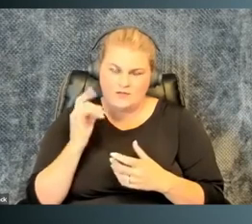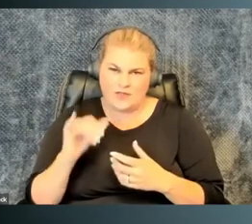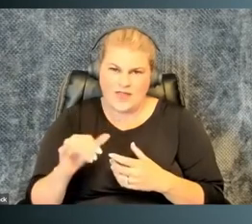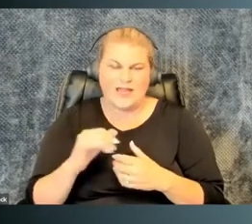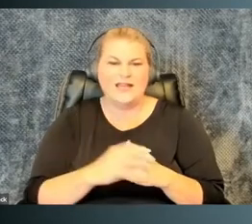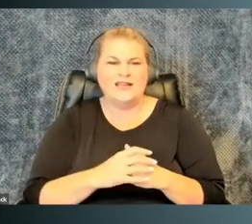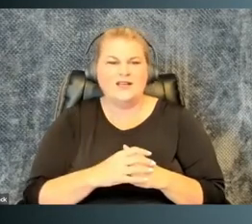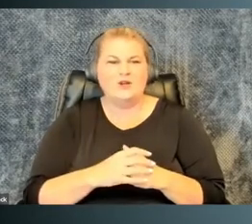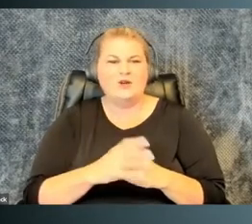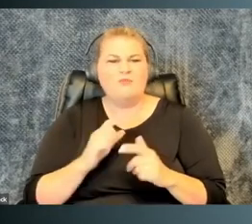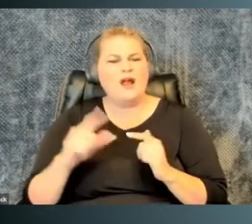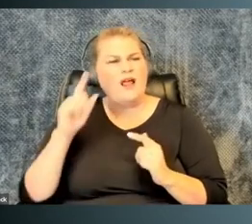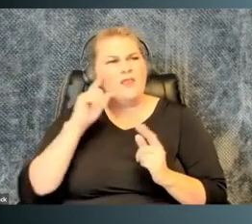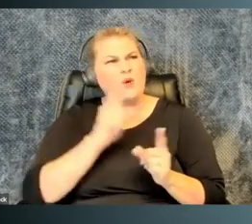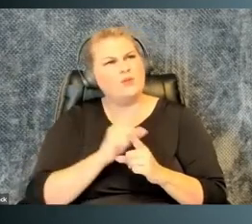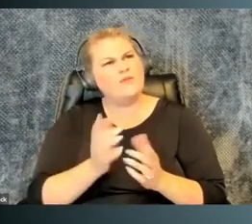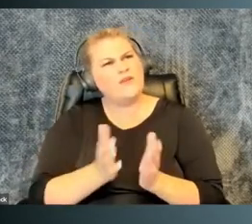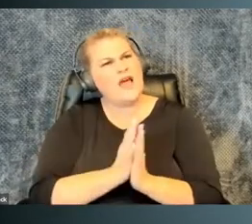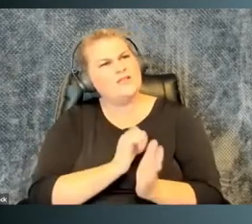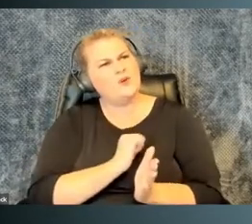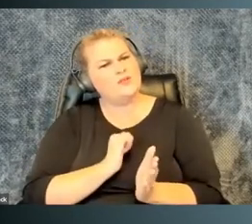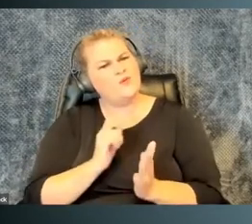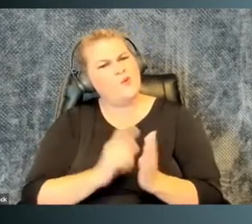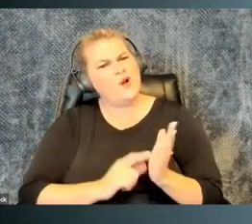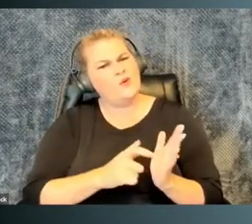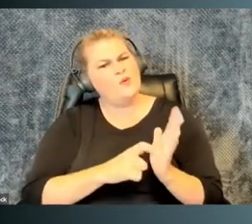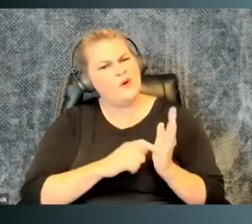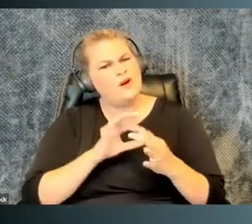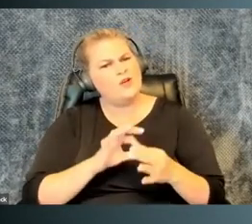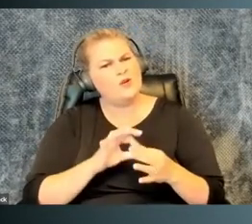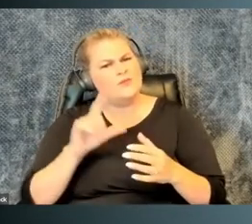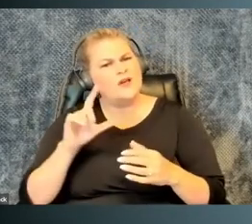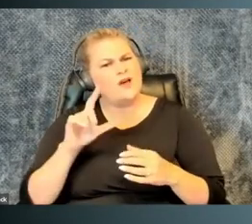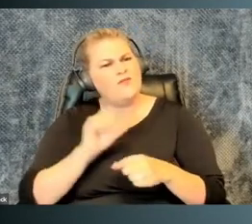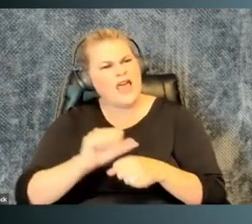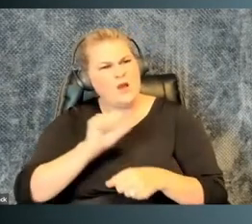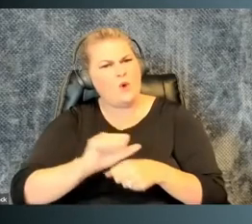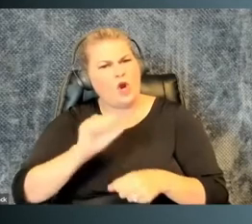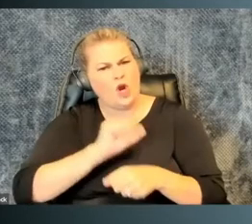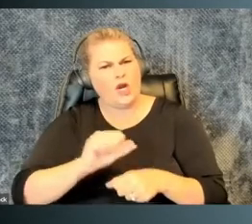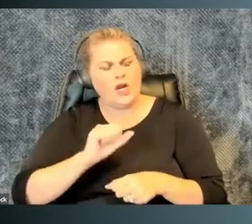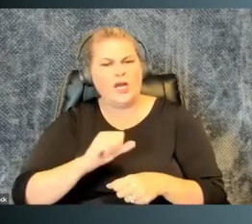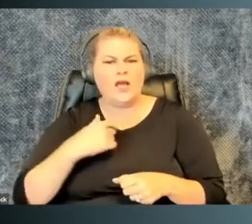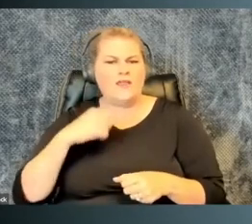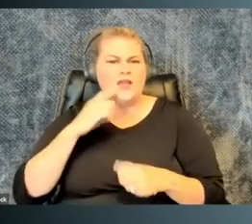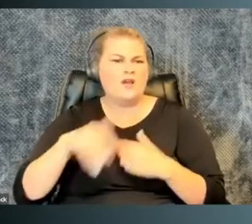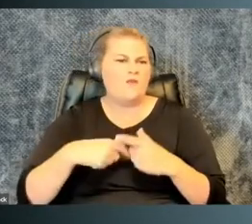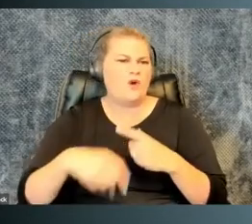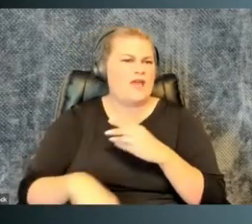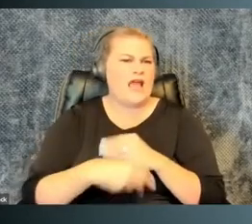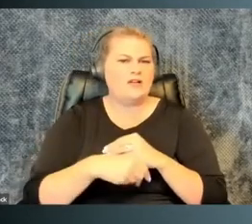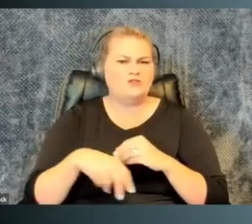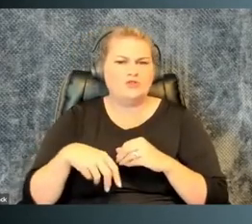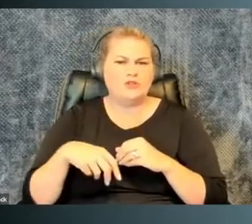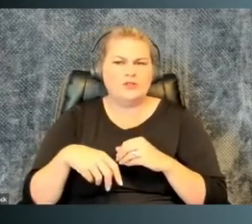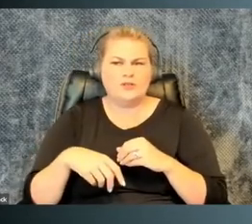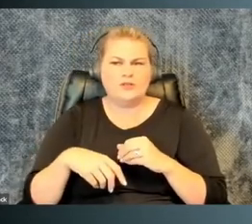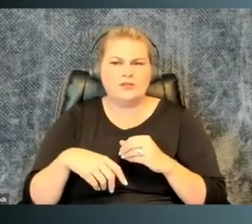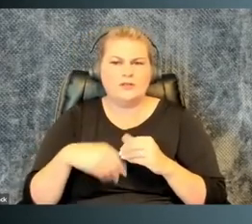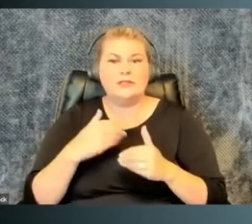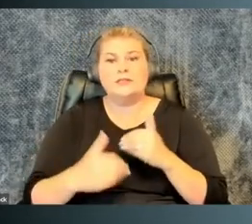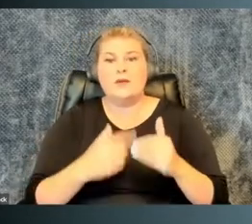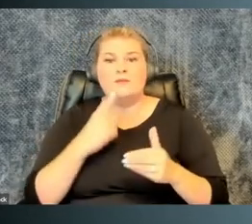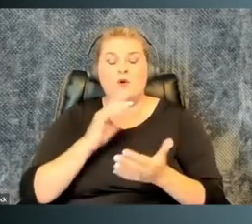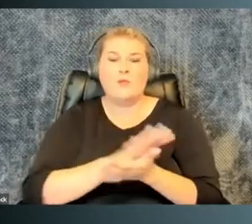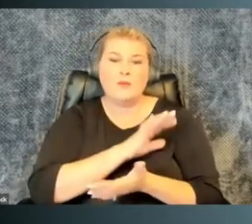That's not really what we want, right? And I think we also have to ask ourselves, what are we requiring in terms of legwork? I think about all of the extra